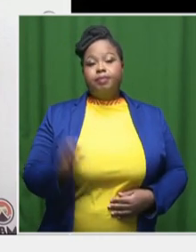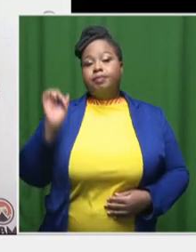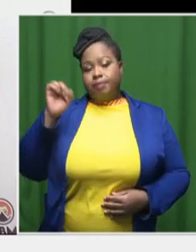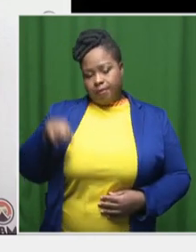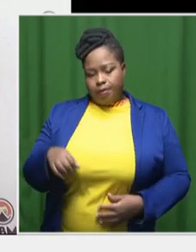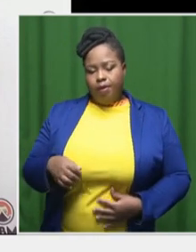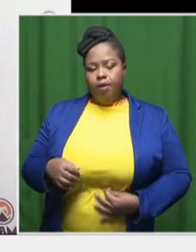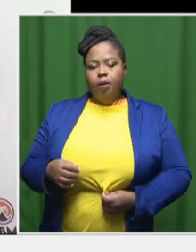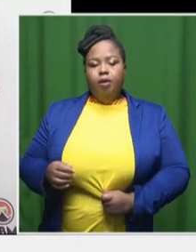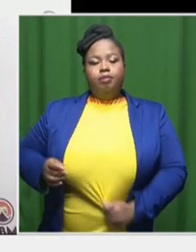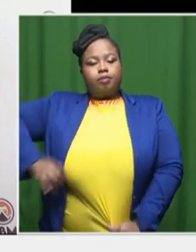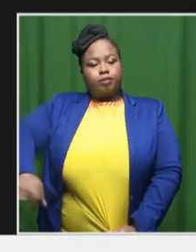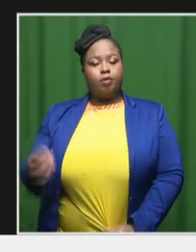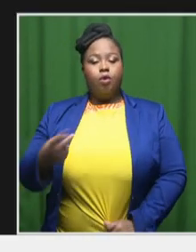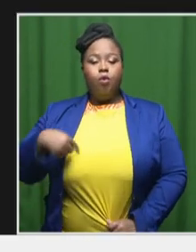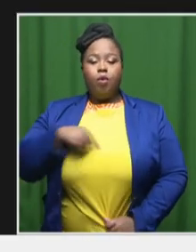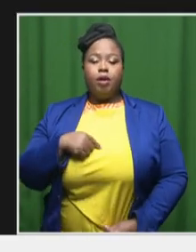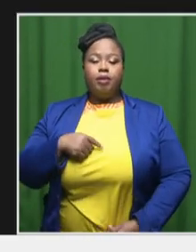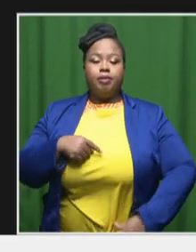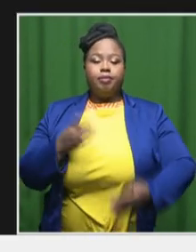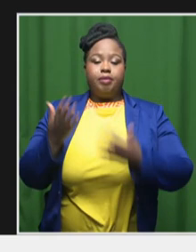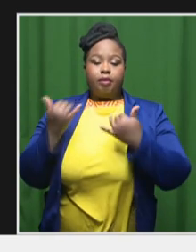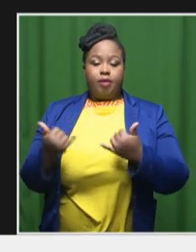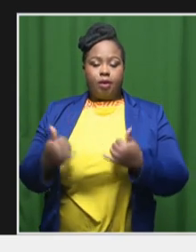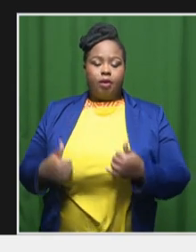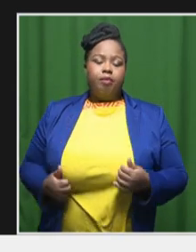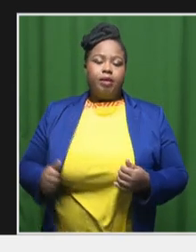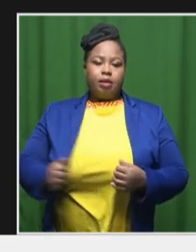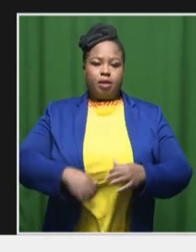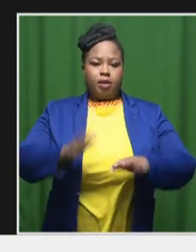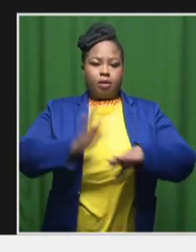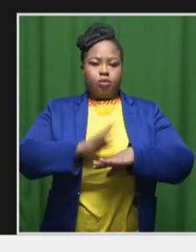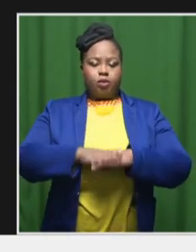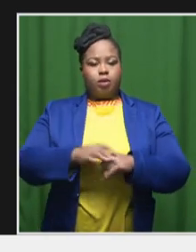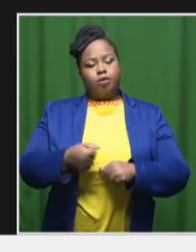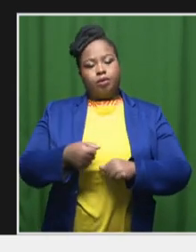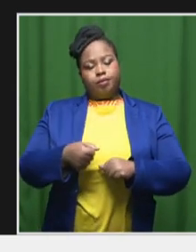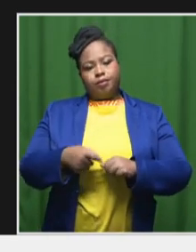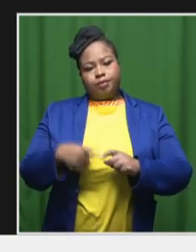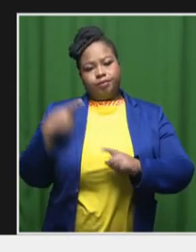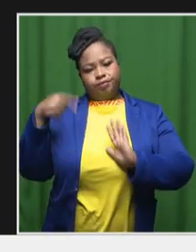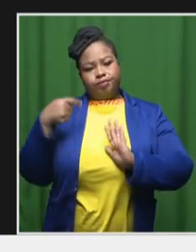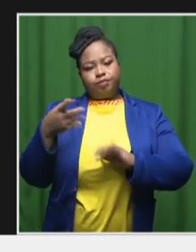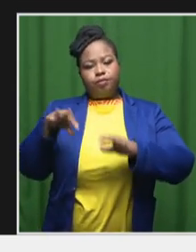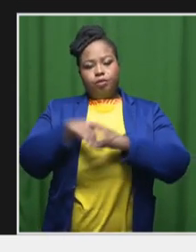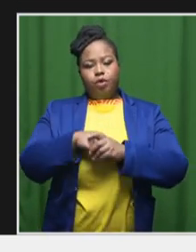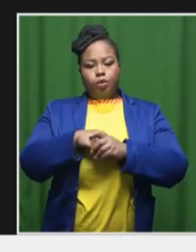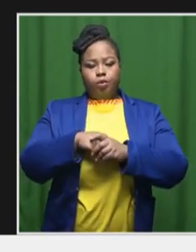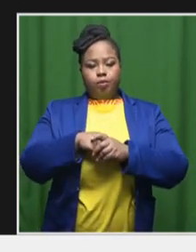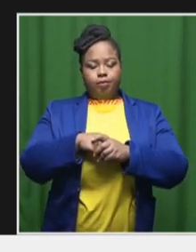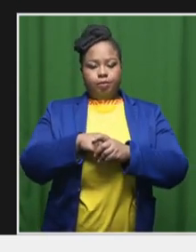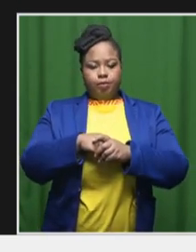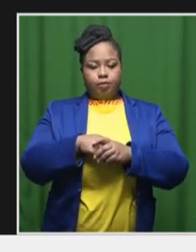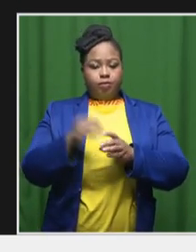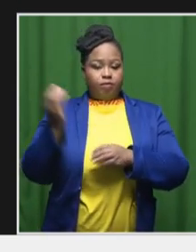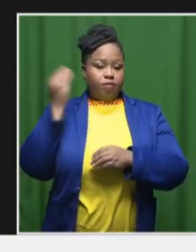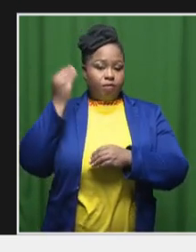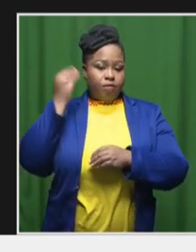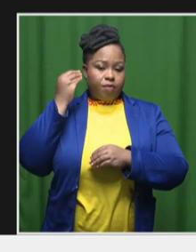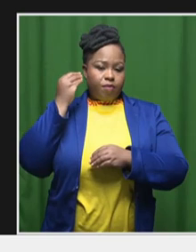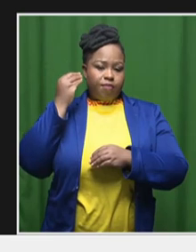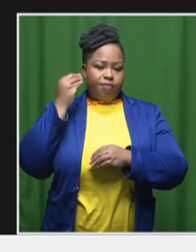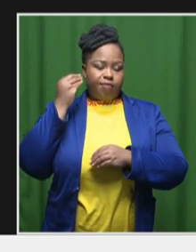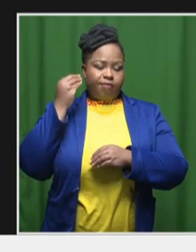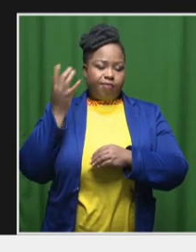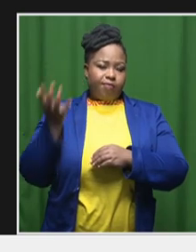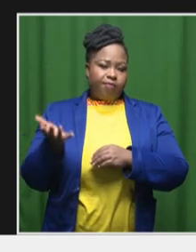yes, yes. We've now expanded the Film Expo to include information on